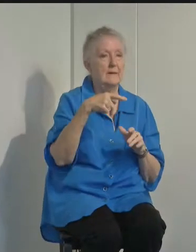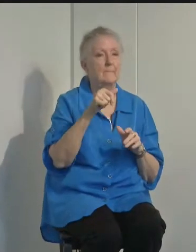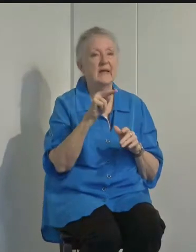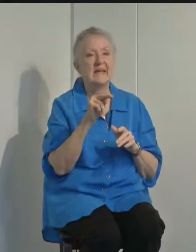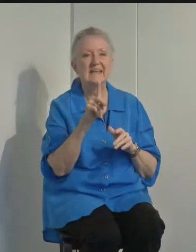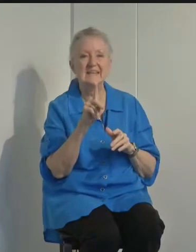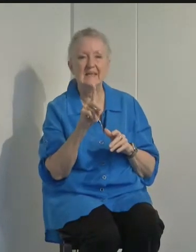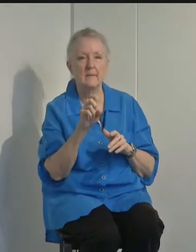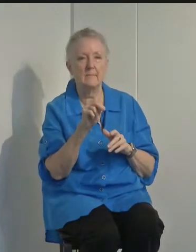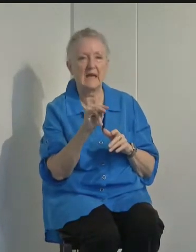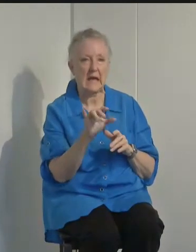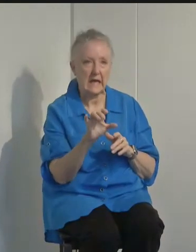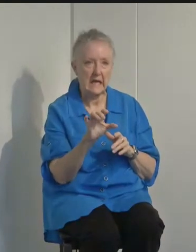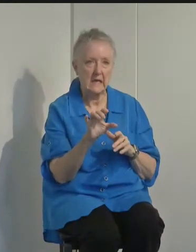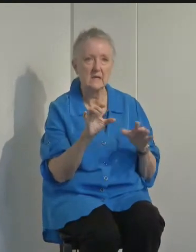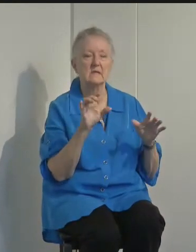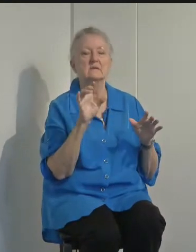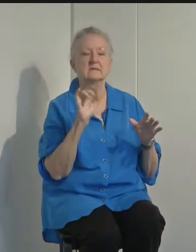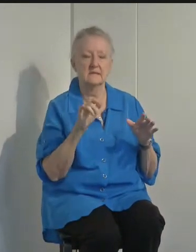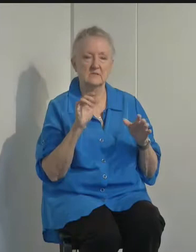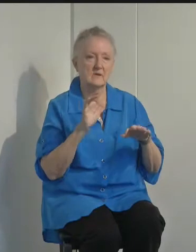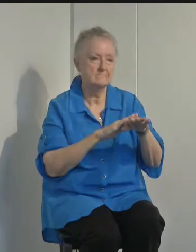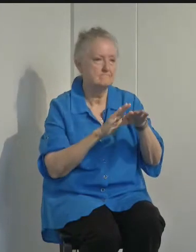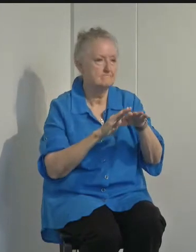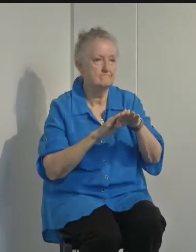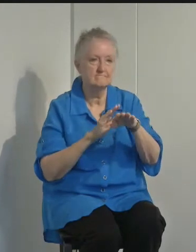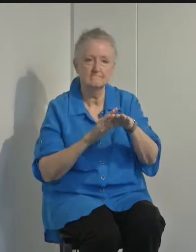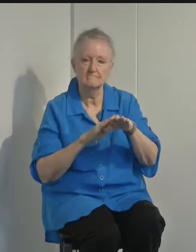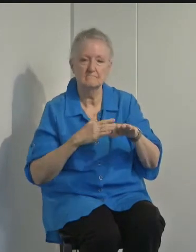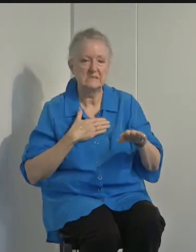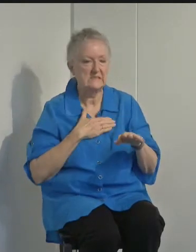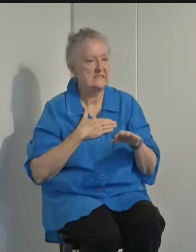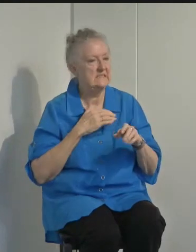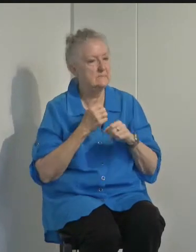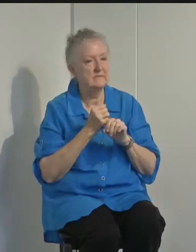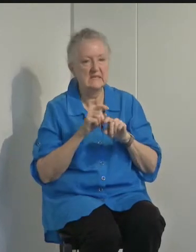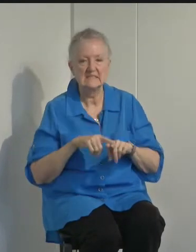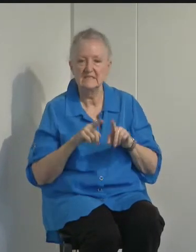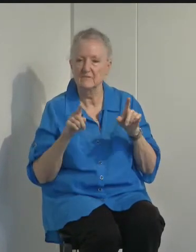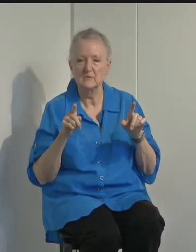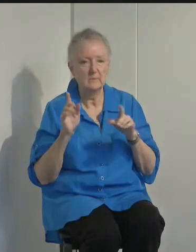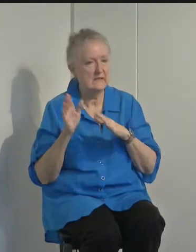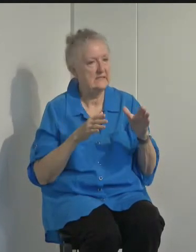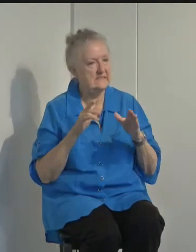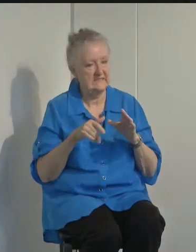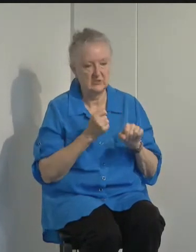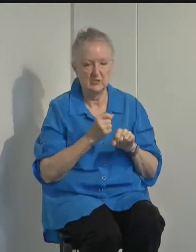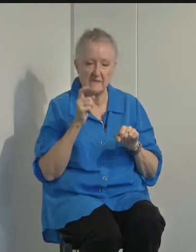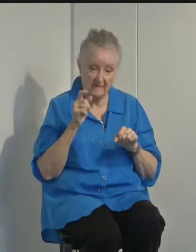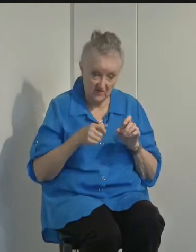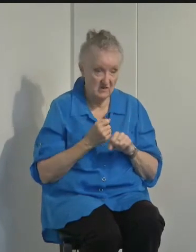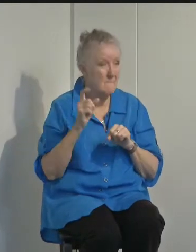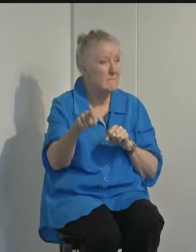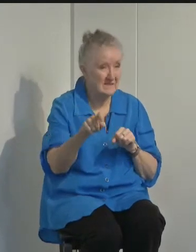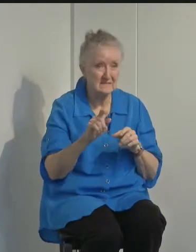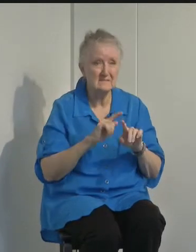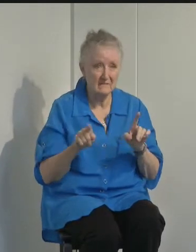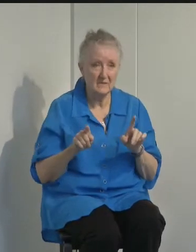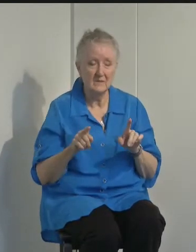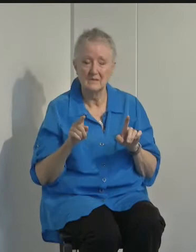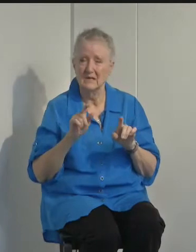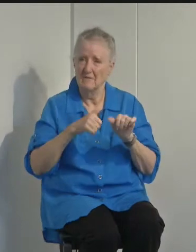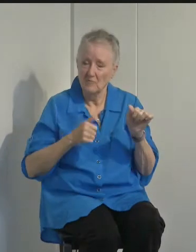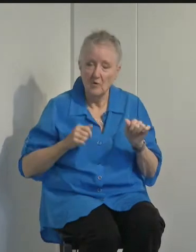my plea to everyone, make different plans this year. This year has to be different. Avoid travel.